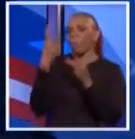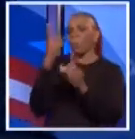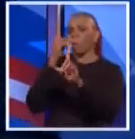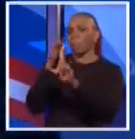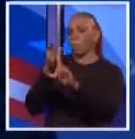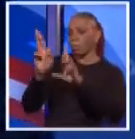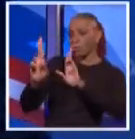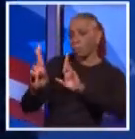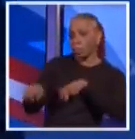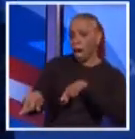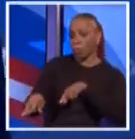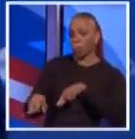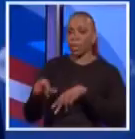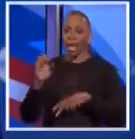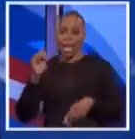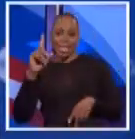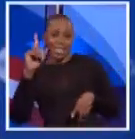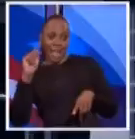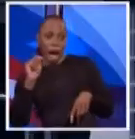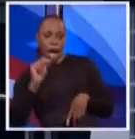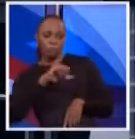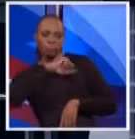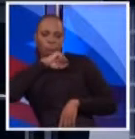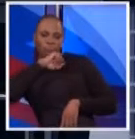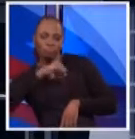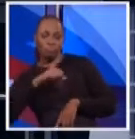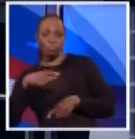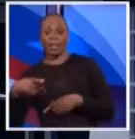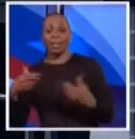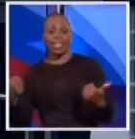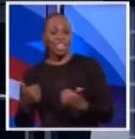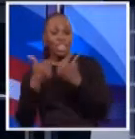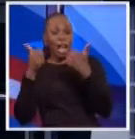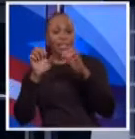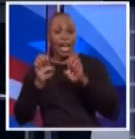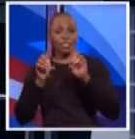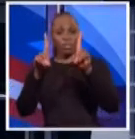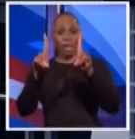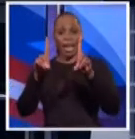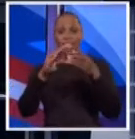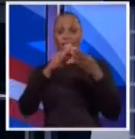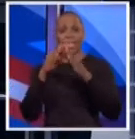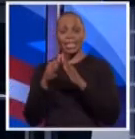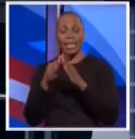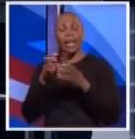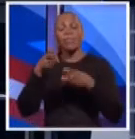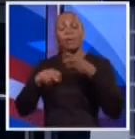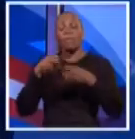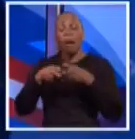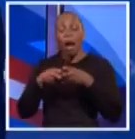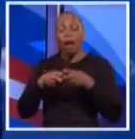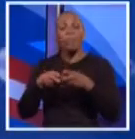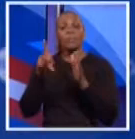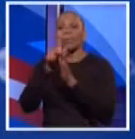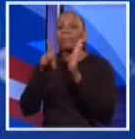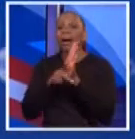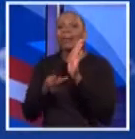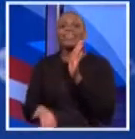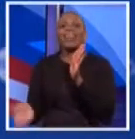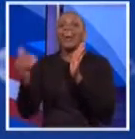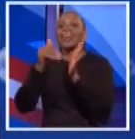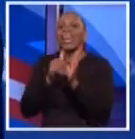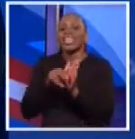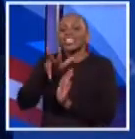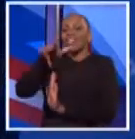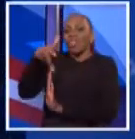rebuttal. Scott loves to challenge the education policies in the city of New York, and rightly so. The problem is the education policies, again, are a consequence of a